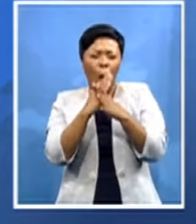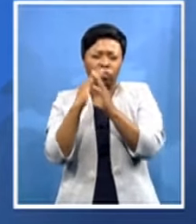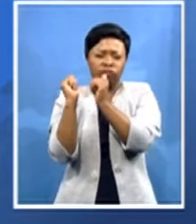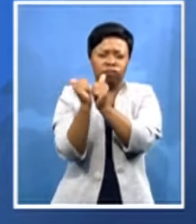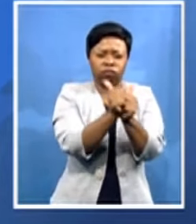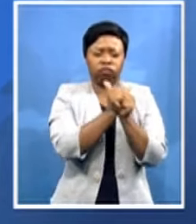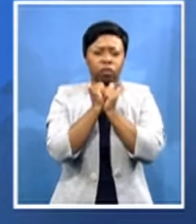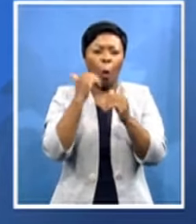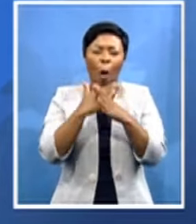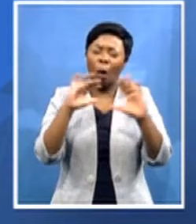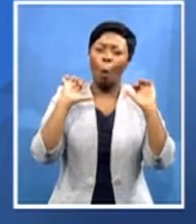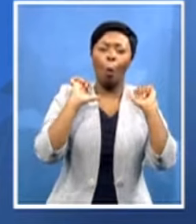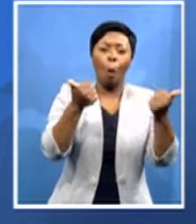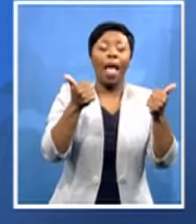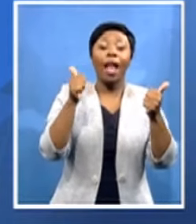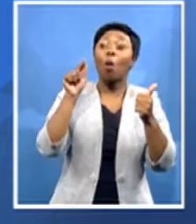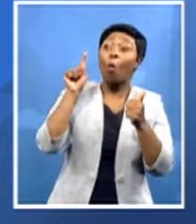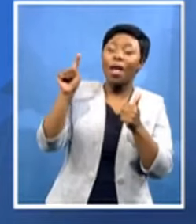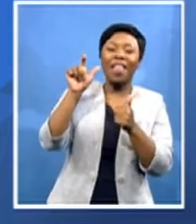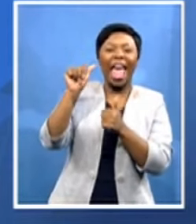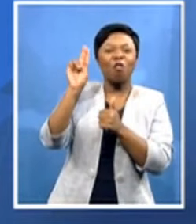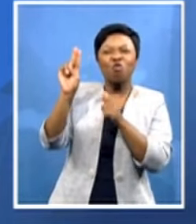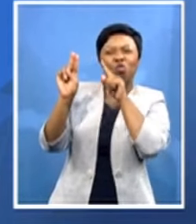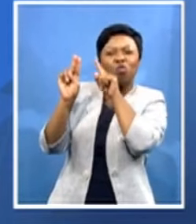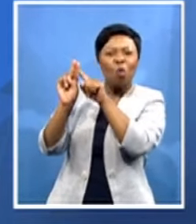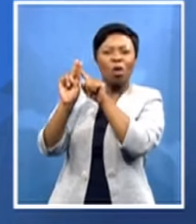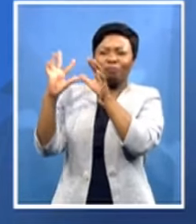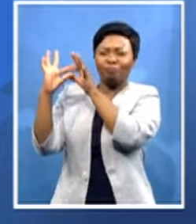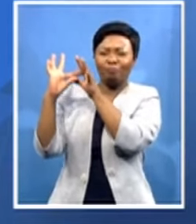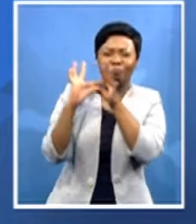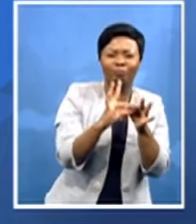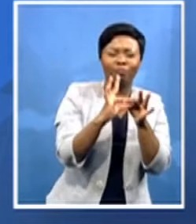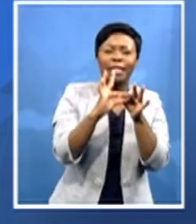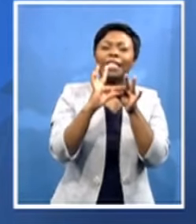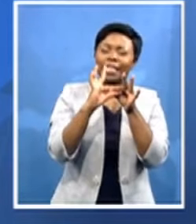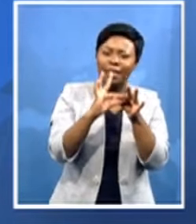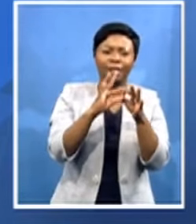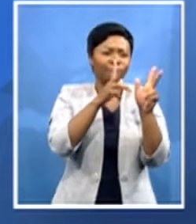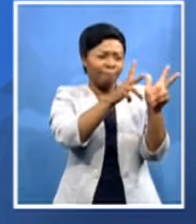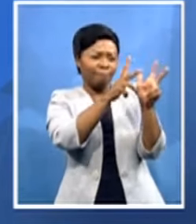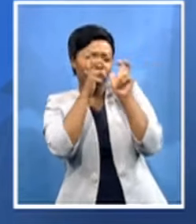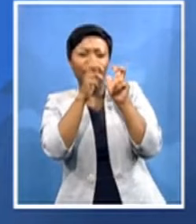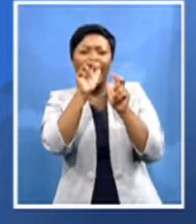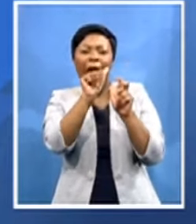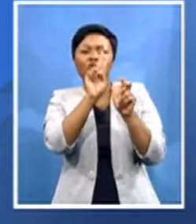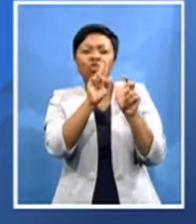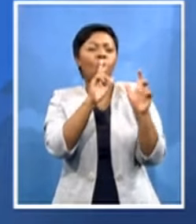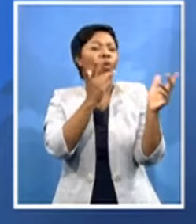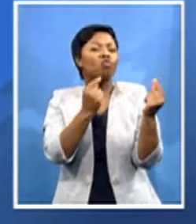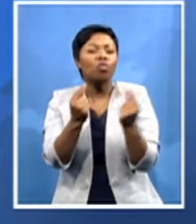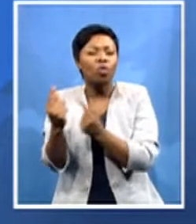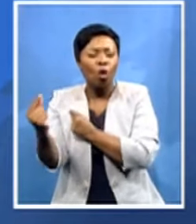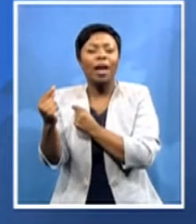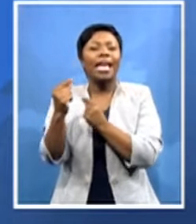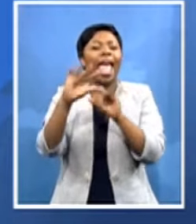union working its principles and the resolutions putting people together doing all what